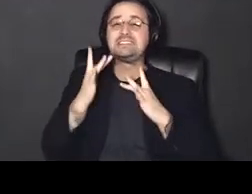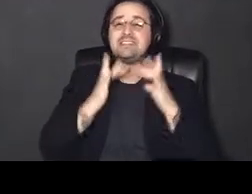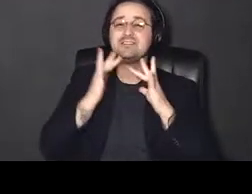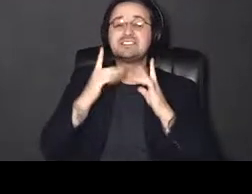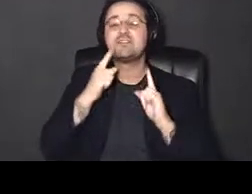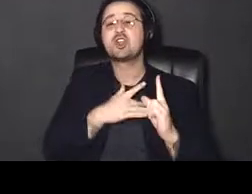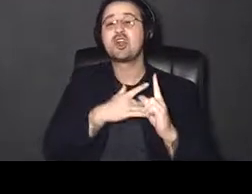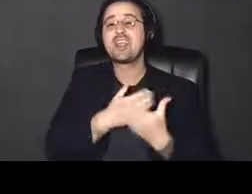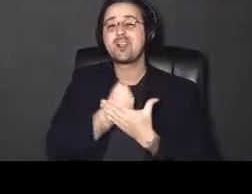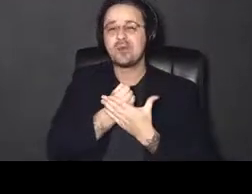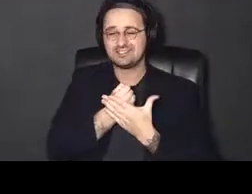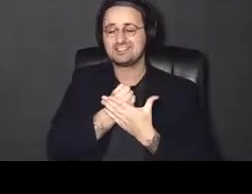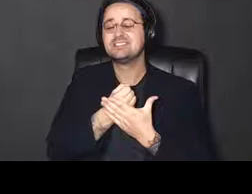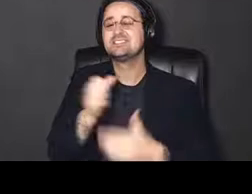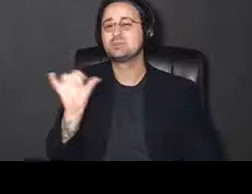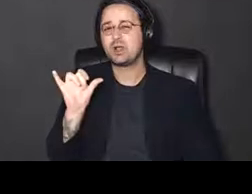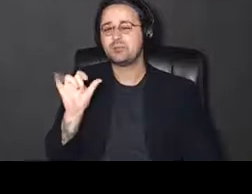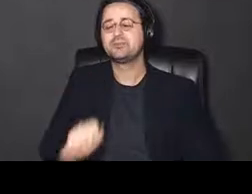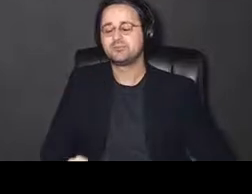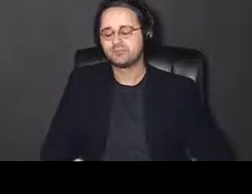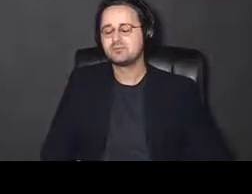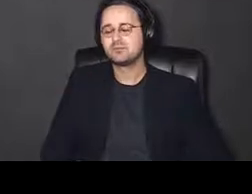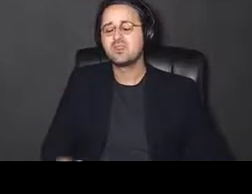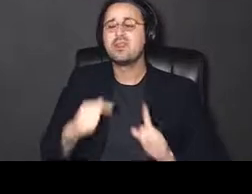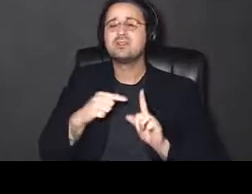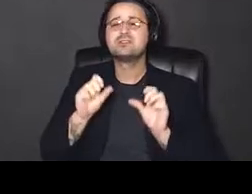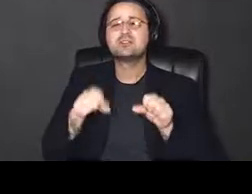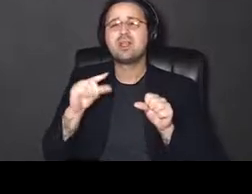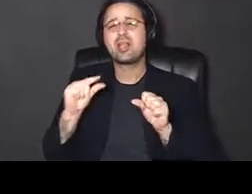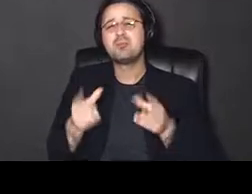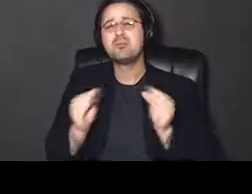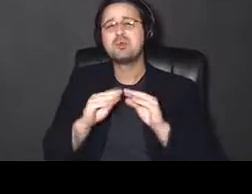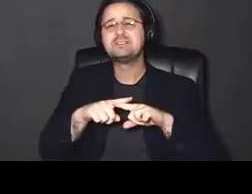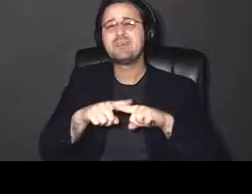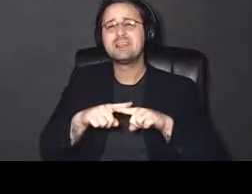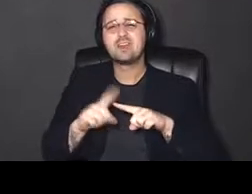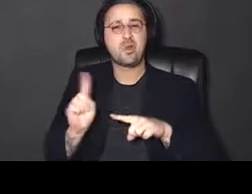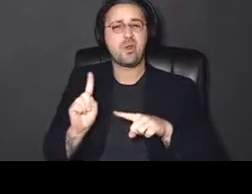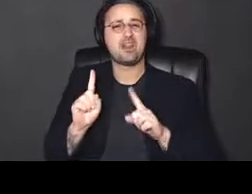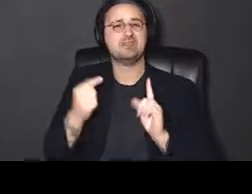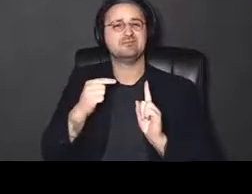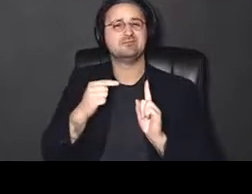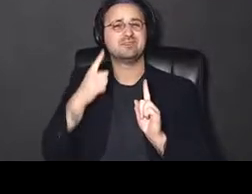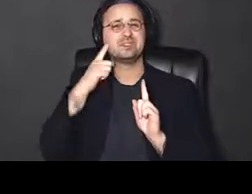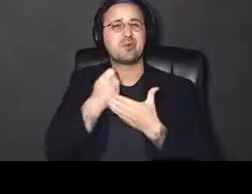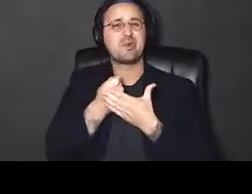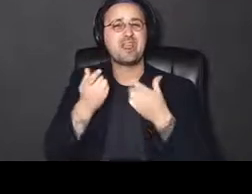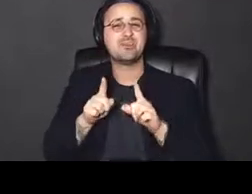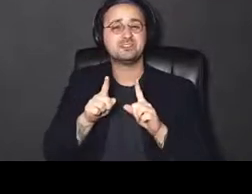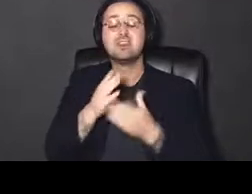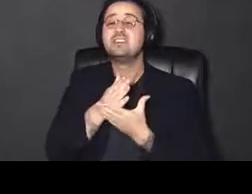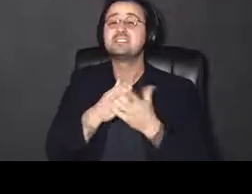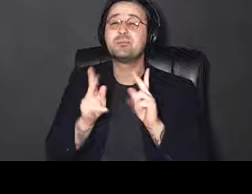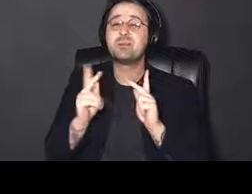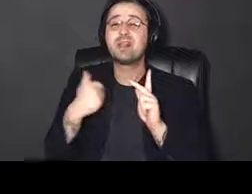cardiac arrest, although it may be a little bit more dependent on where the stroke is. So people may have